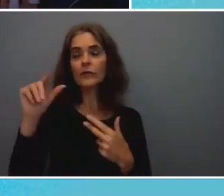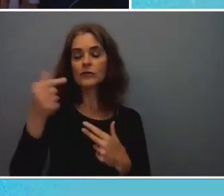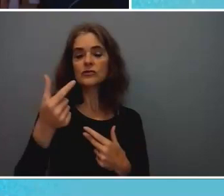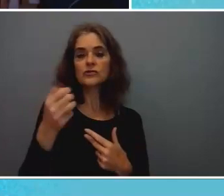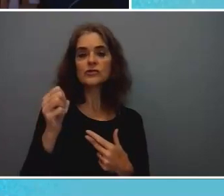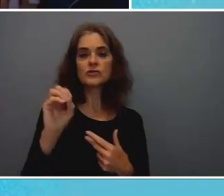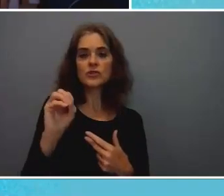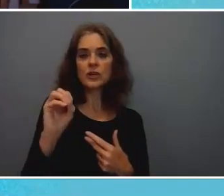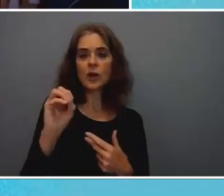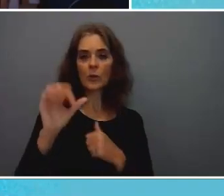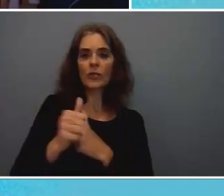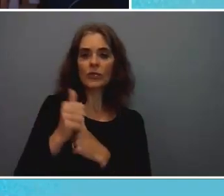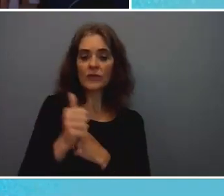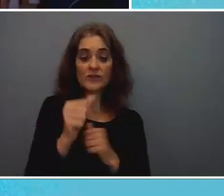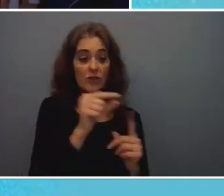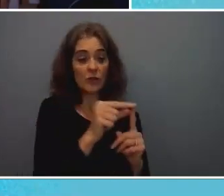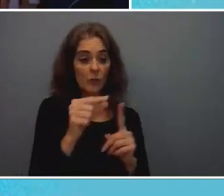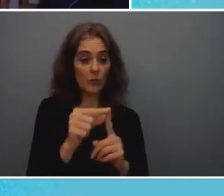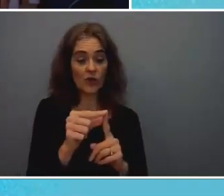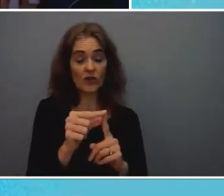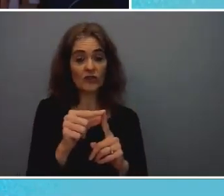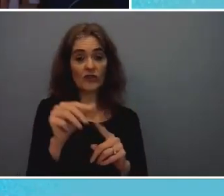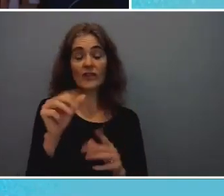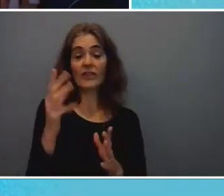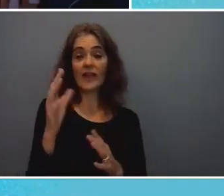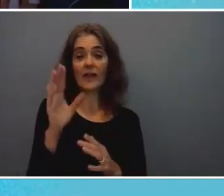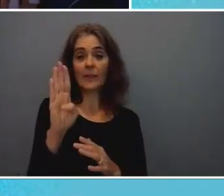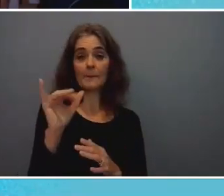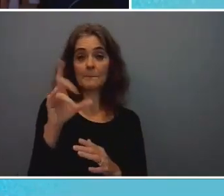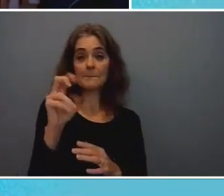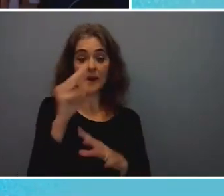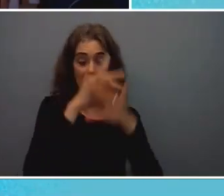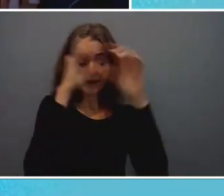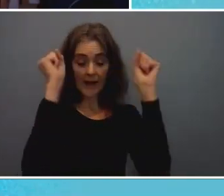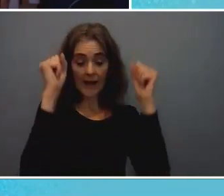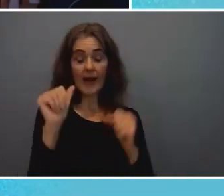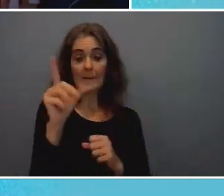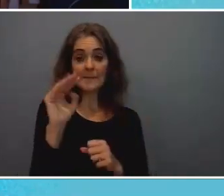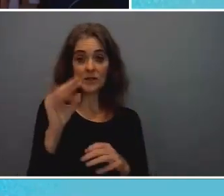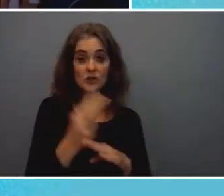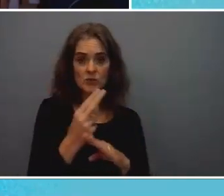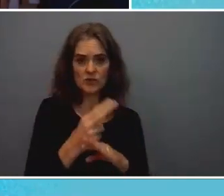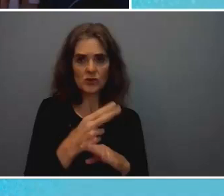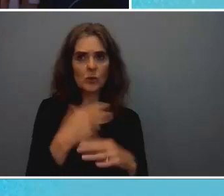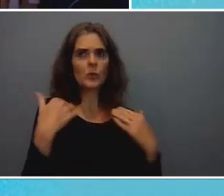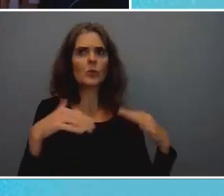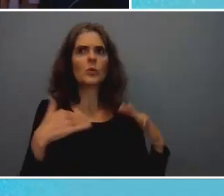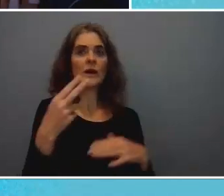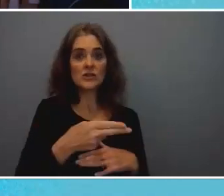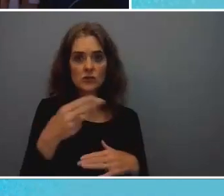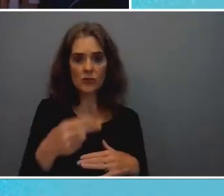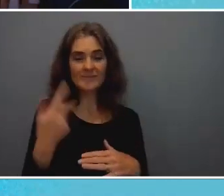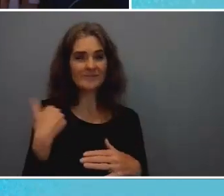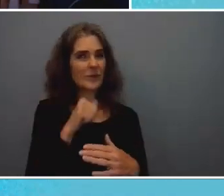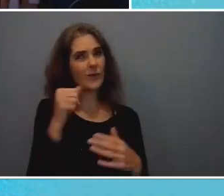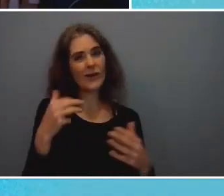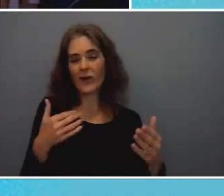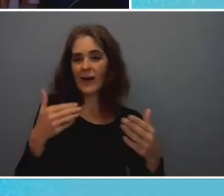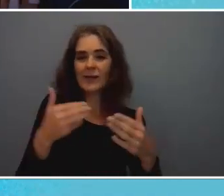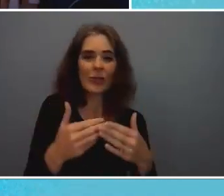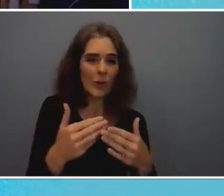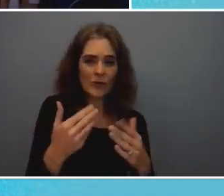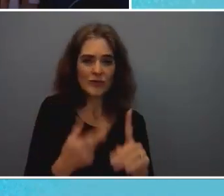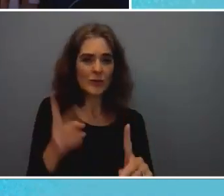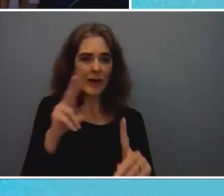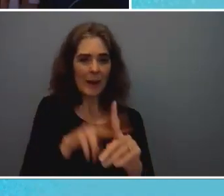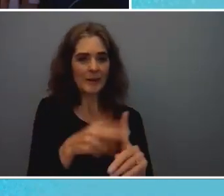we we're not remotely close to actually implementing those words i mean just look